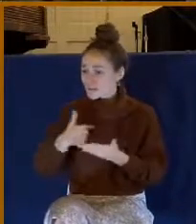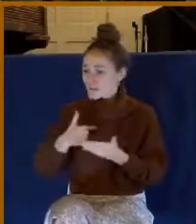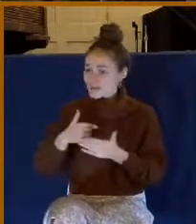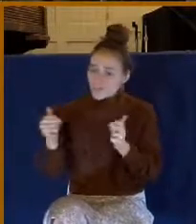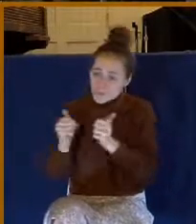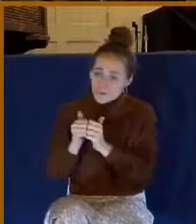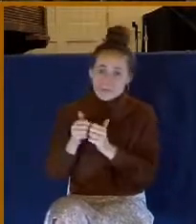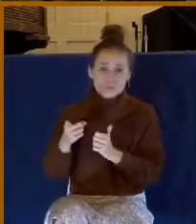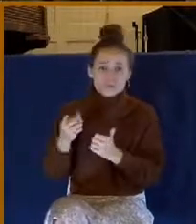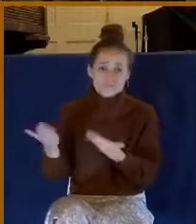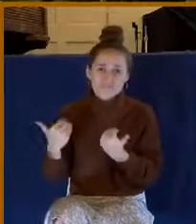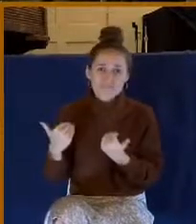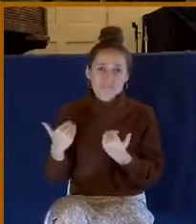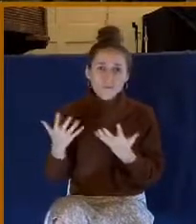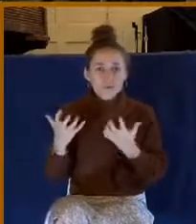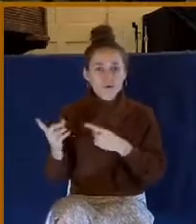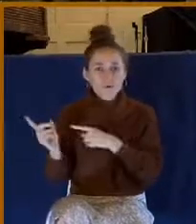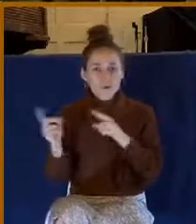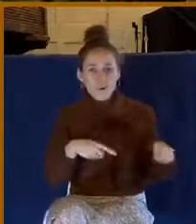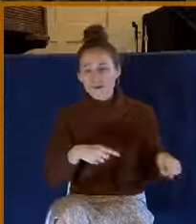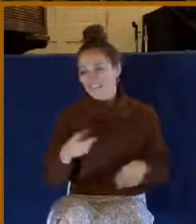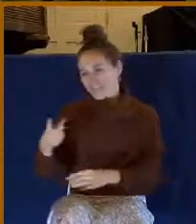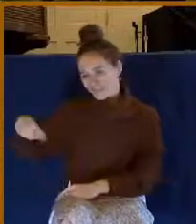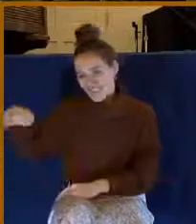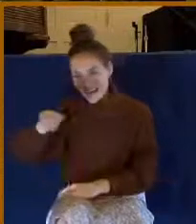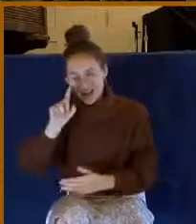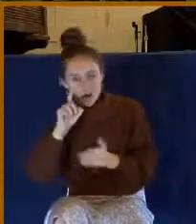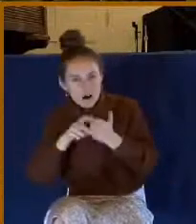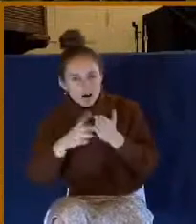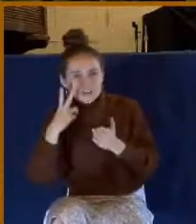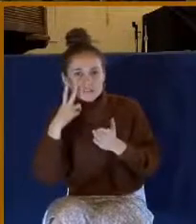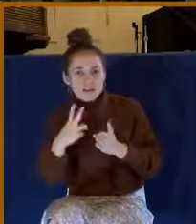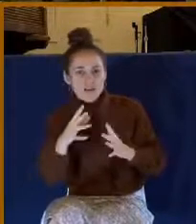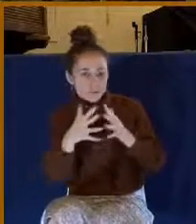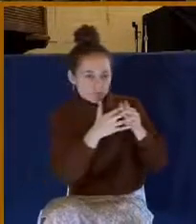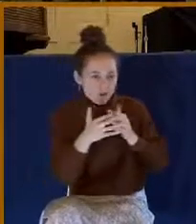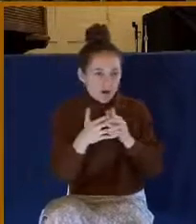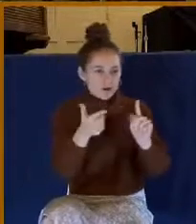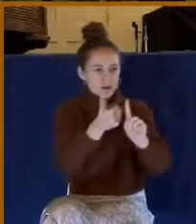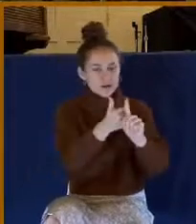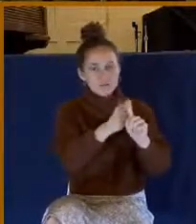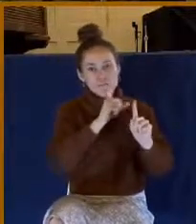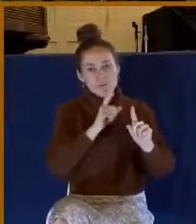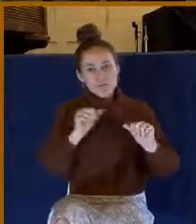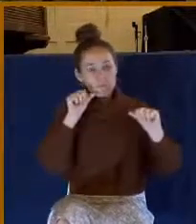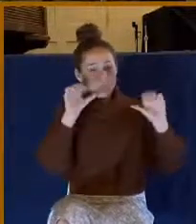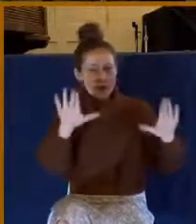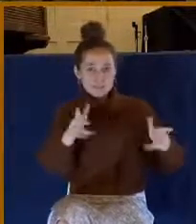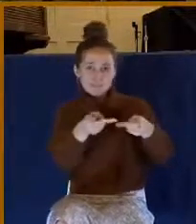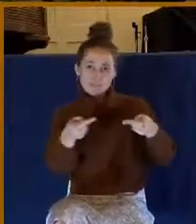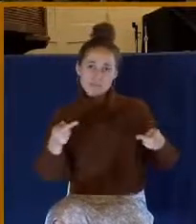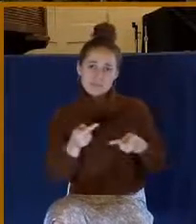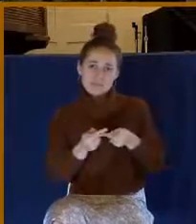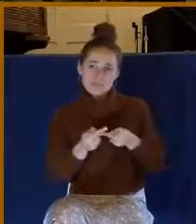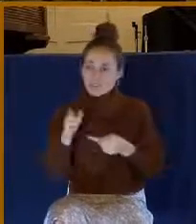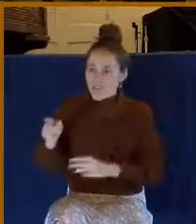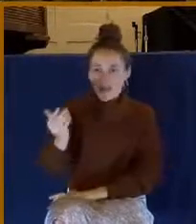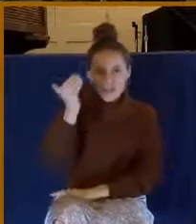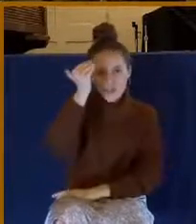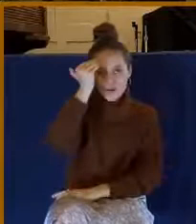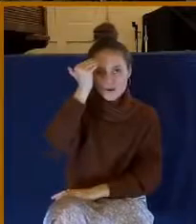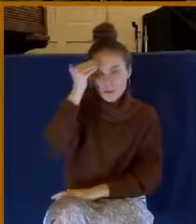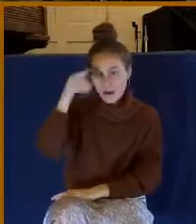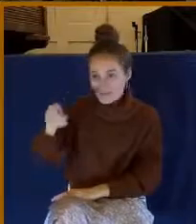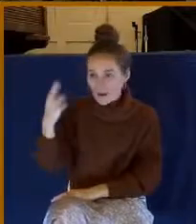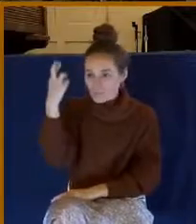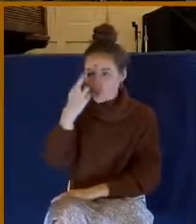I want to be there. They seemed to just knew how blessed we were. And also, when they found out I was America,